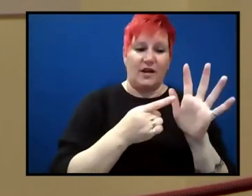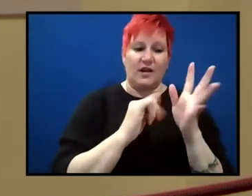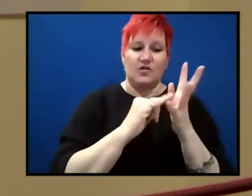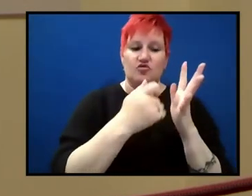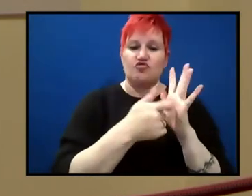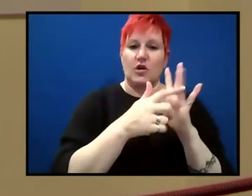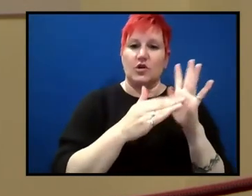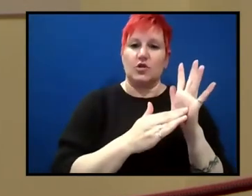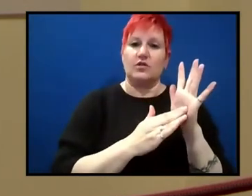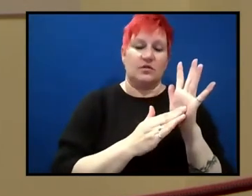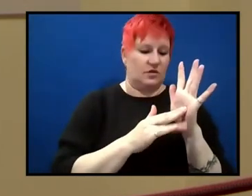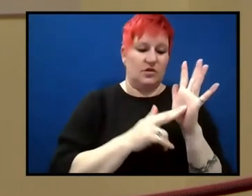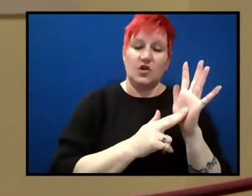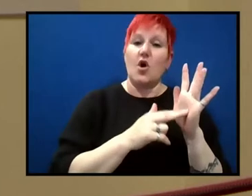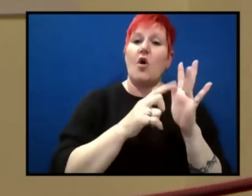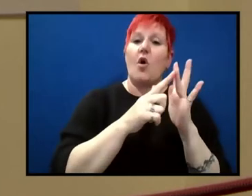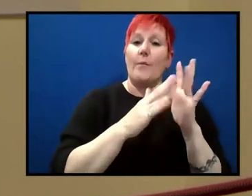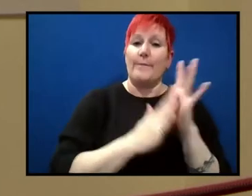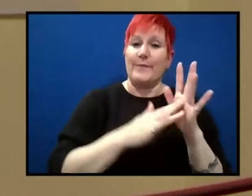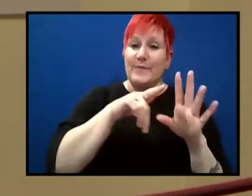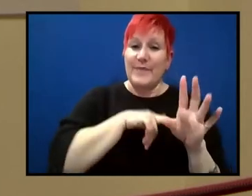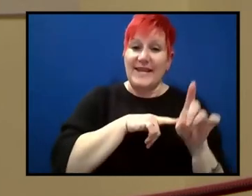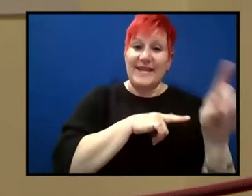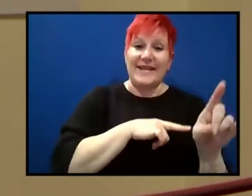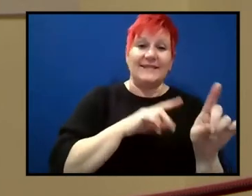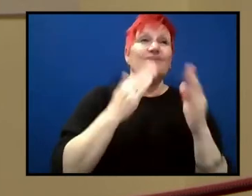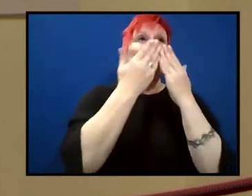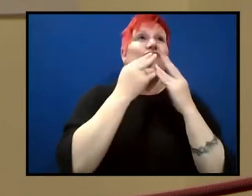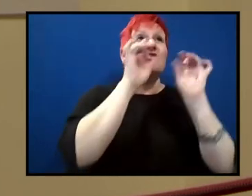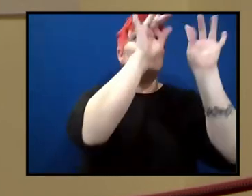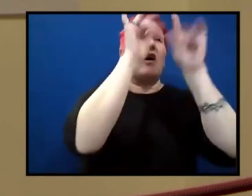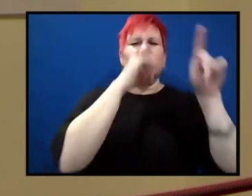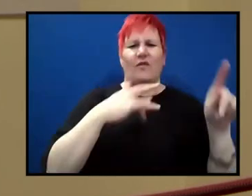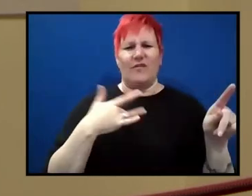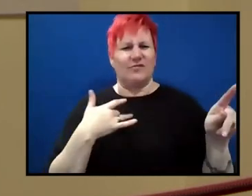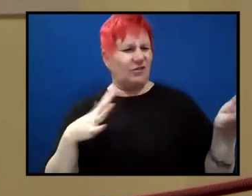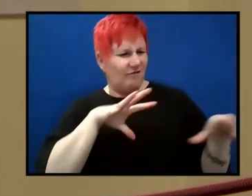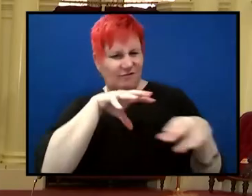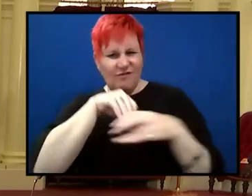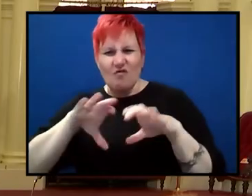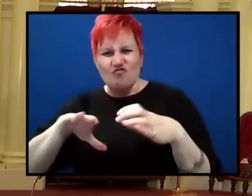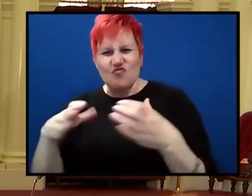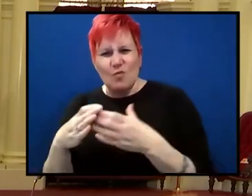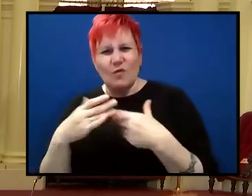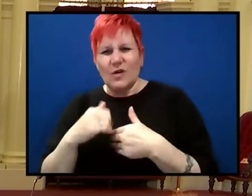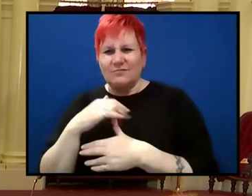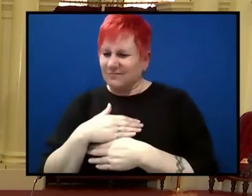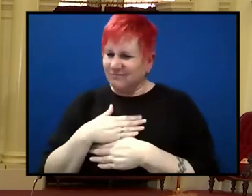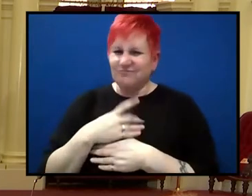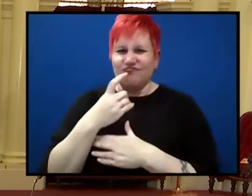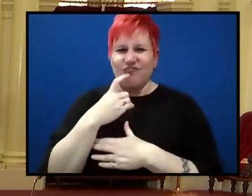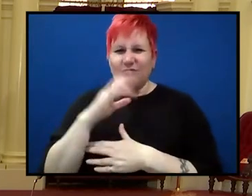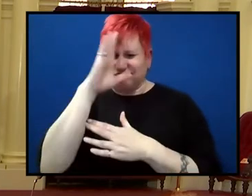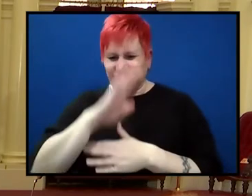those things really created a mindset, which was opposed to this. And geologists, um,